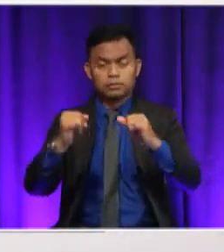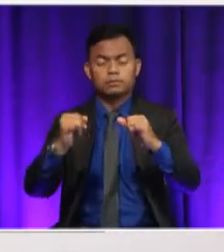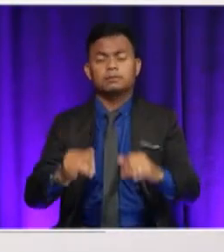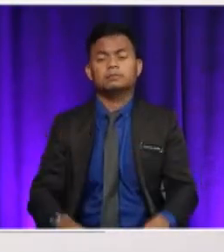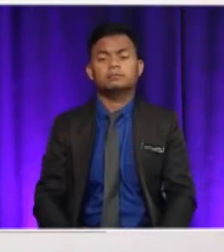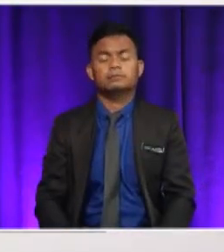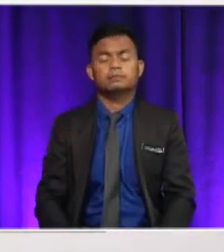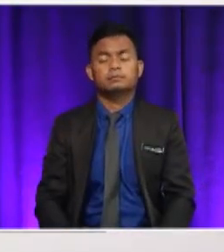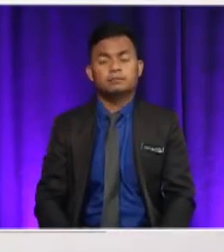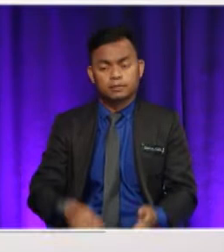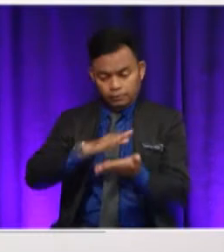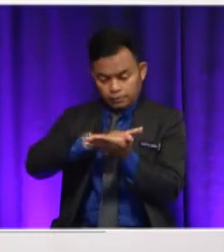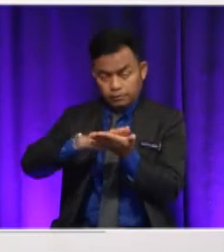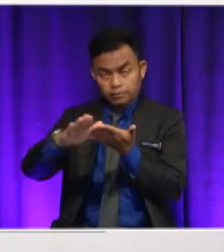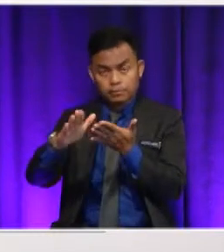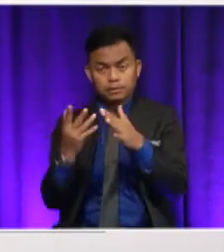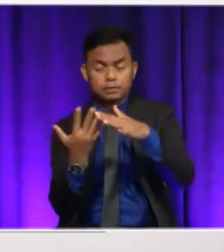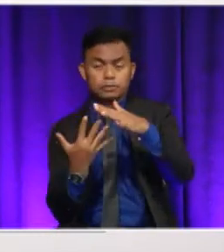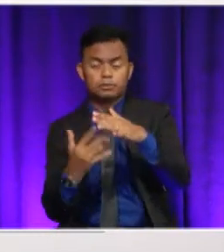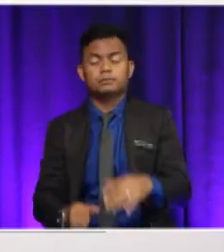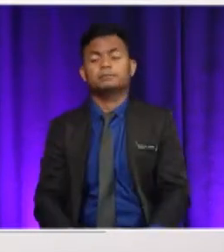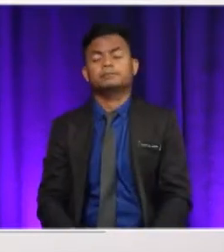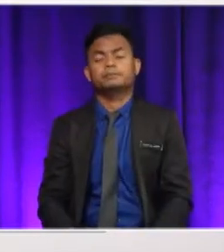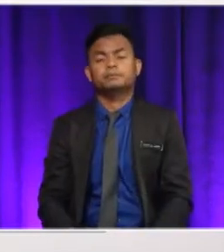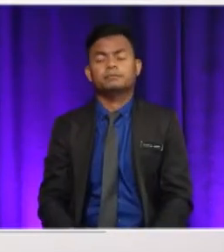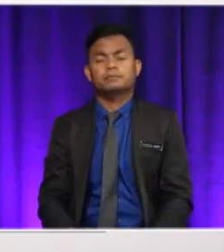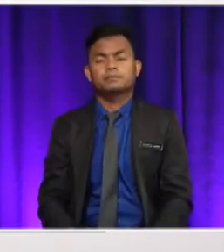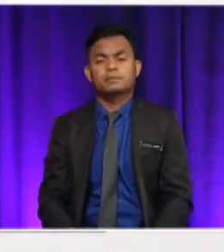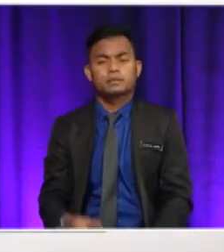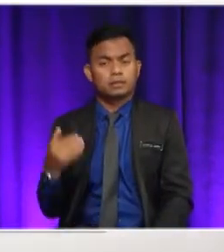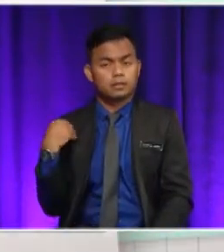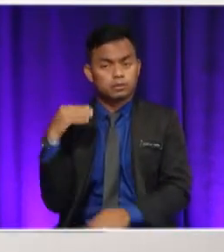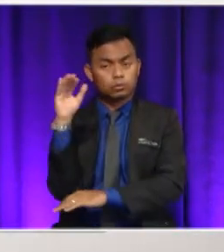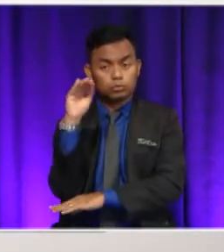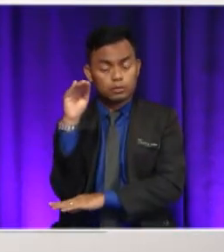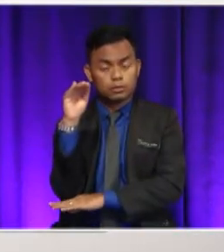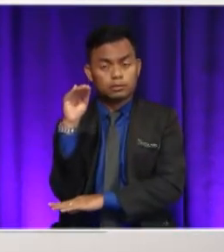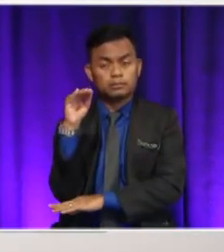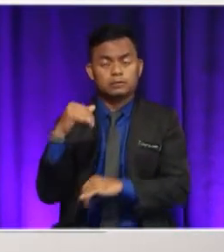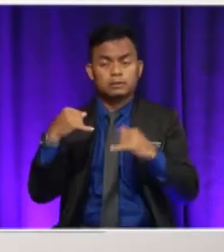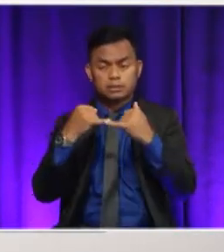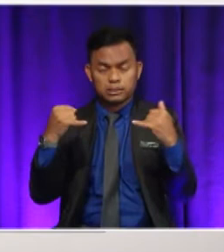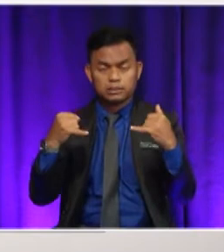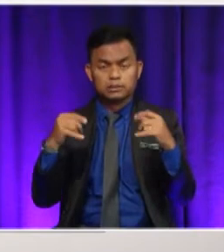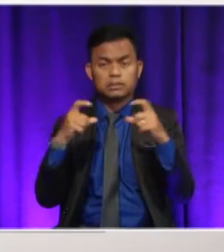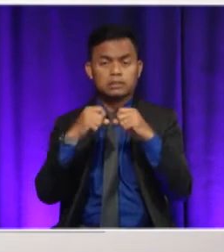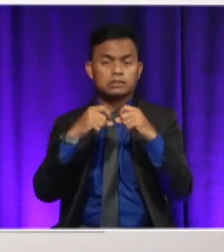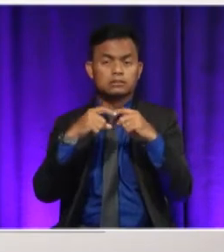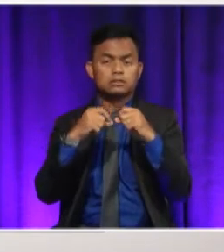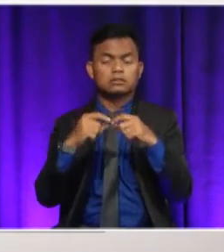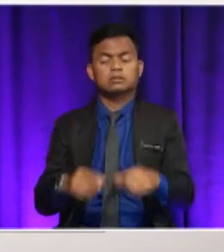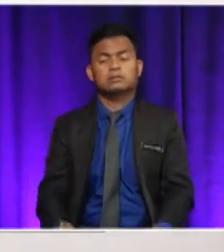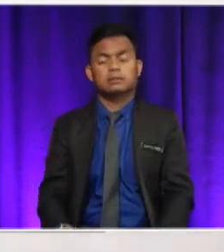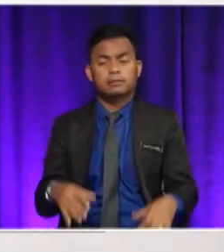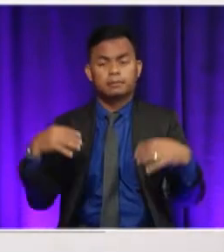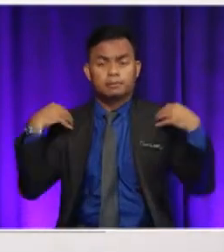only small inflatable rafts. They came across giant poisonous snakes, electric eels, jaguars, crocodiles, monkeys, and